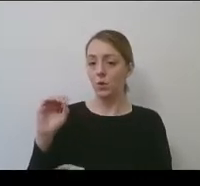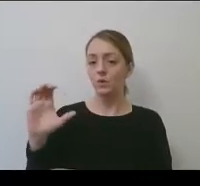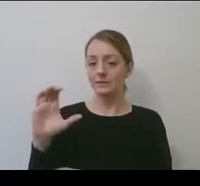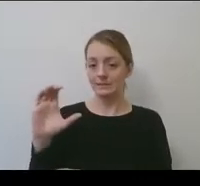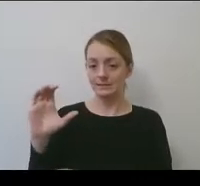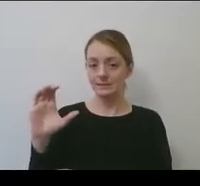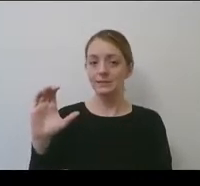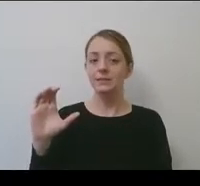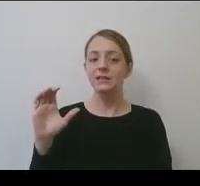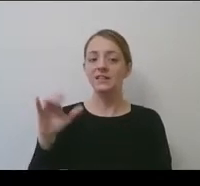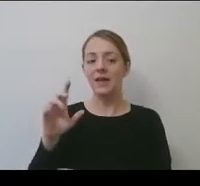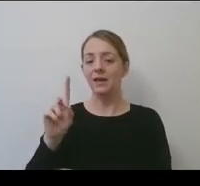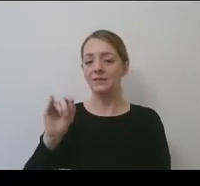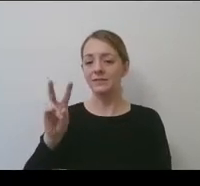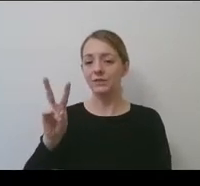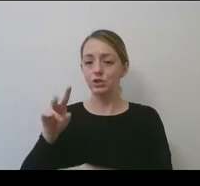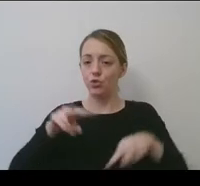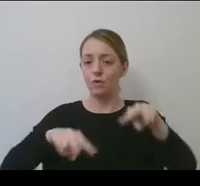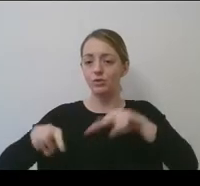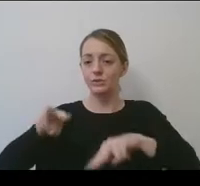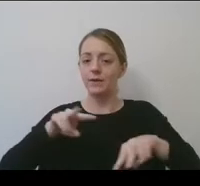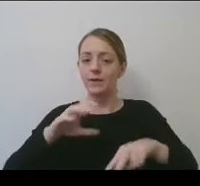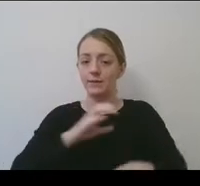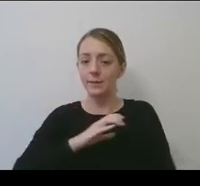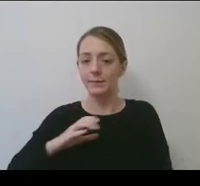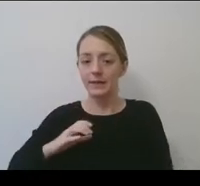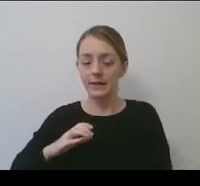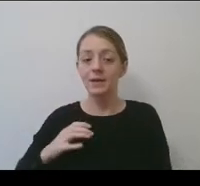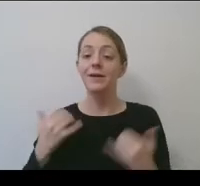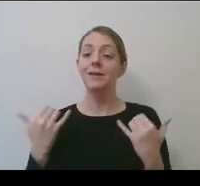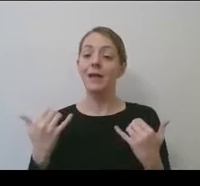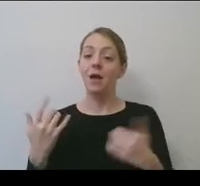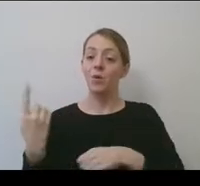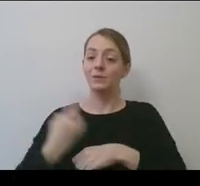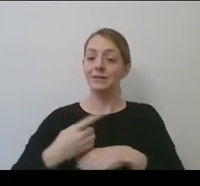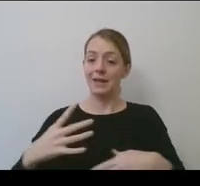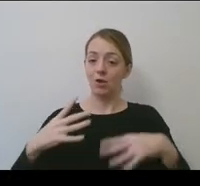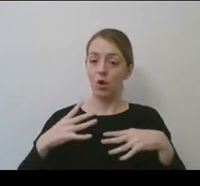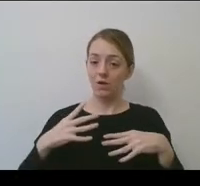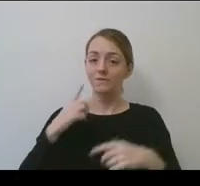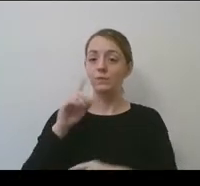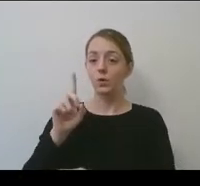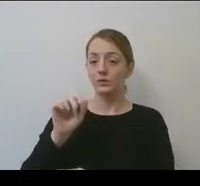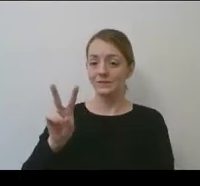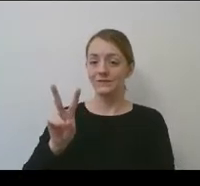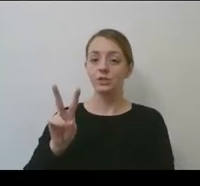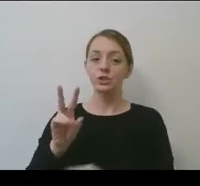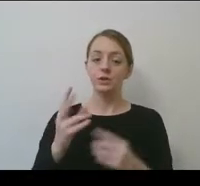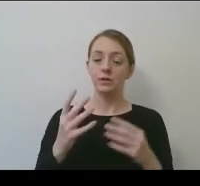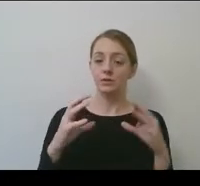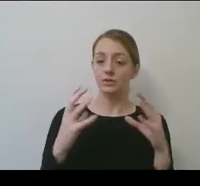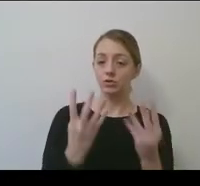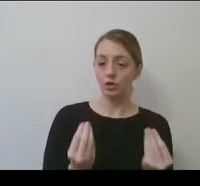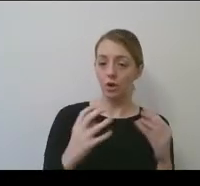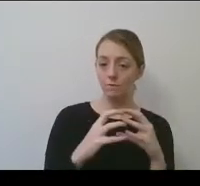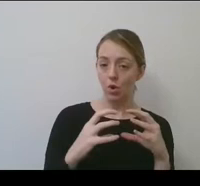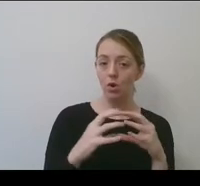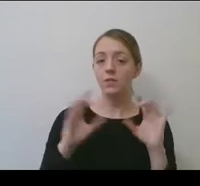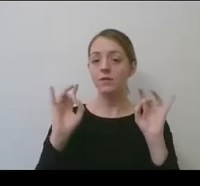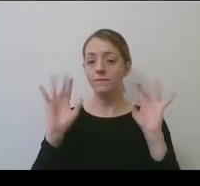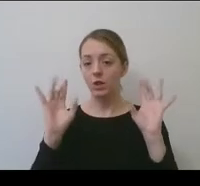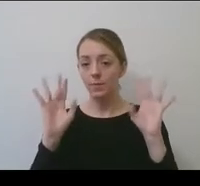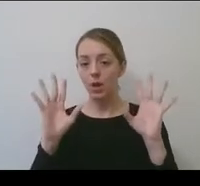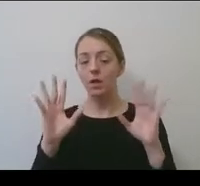and we've now provided a day off for division one softball, volleyball, and women's gymnastics to ensure that they